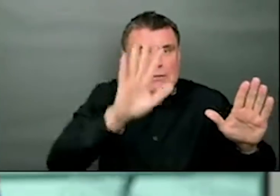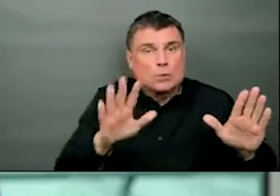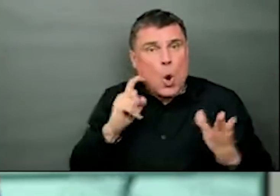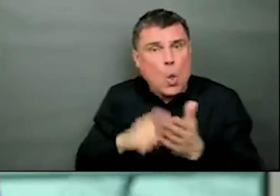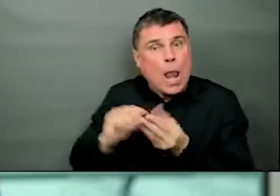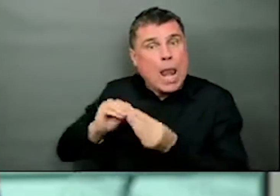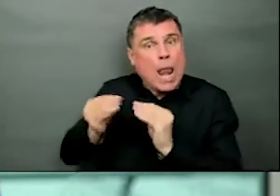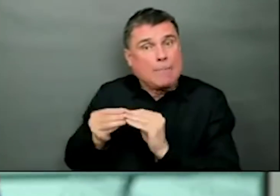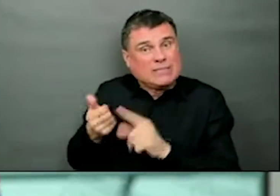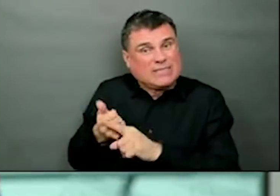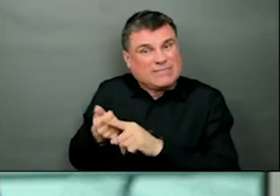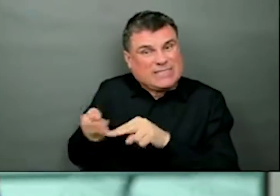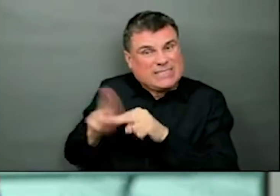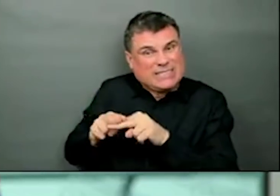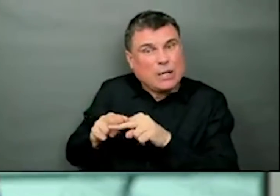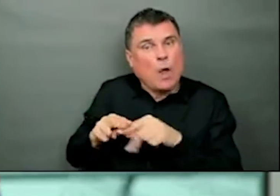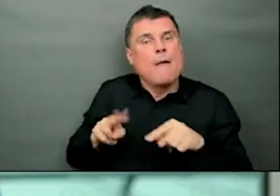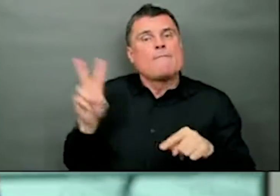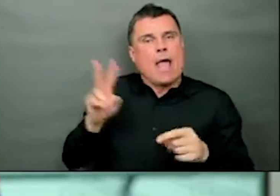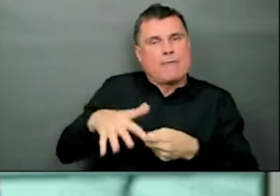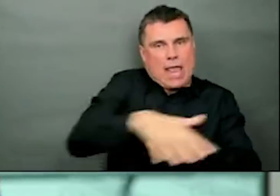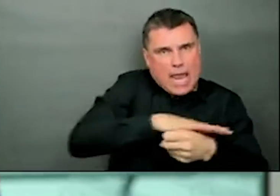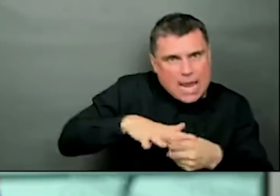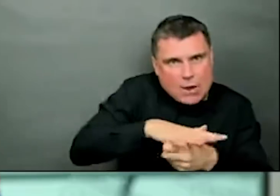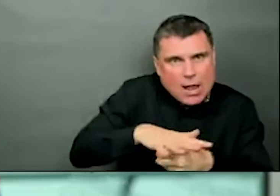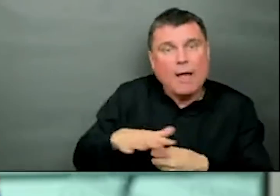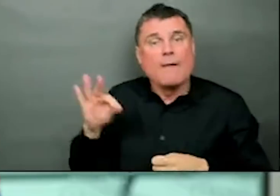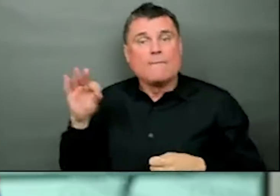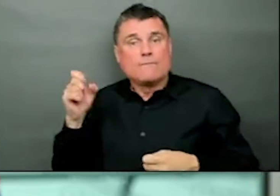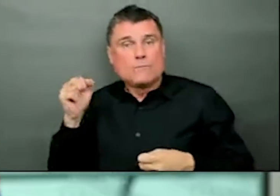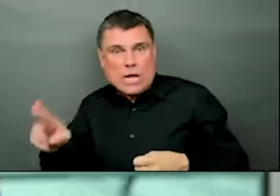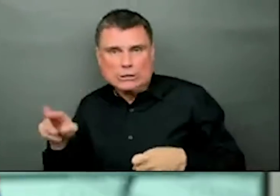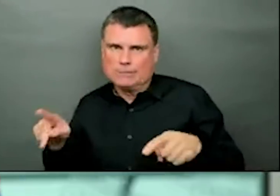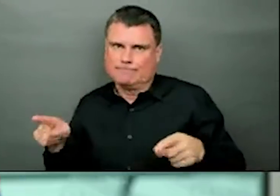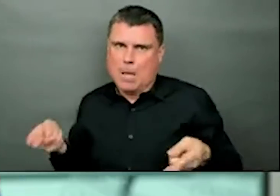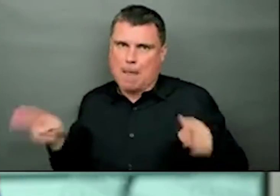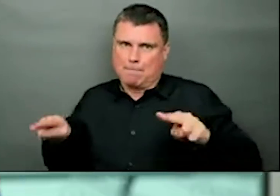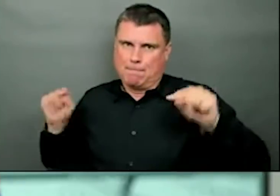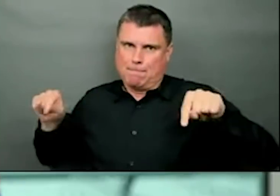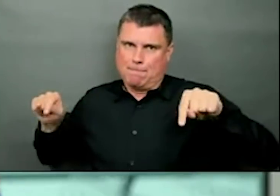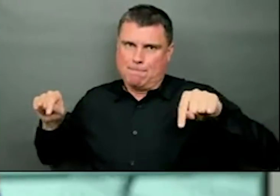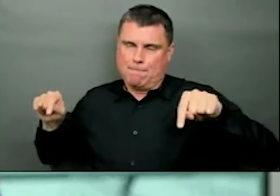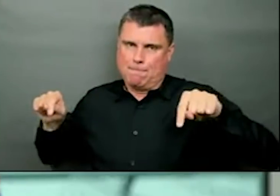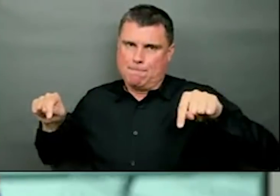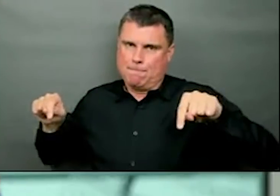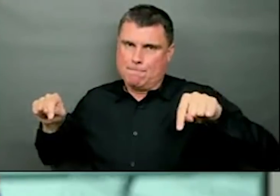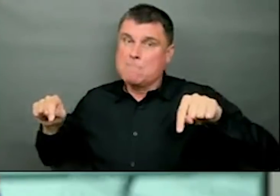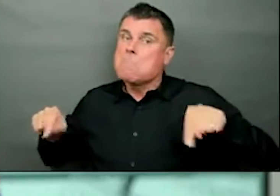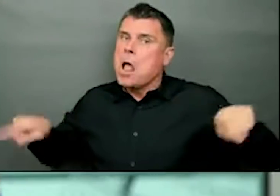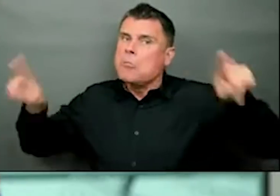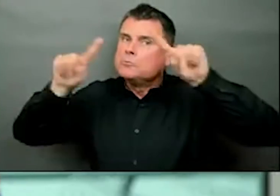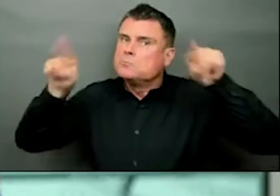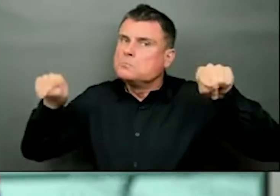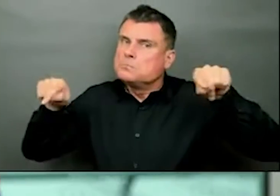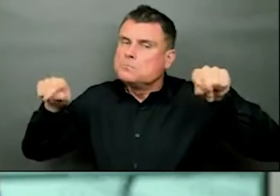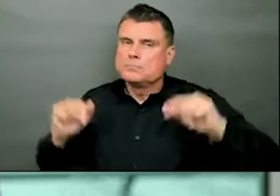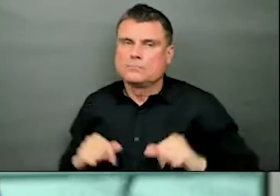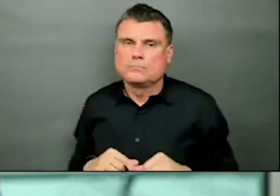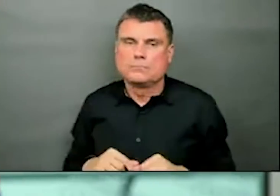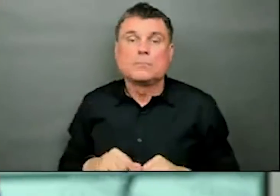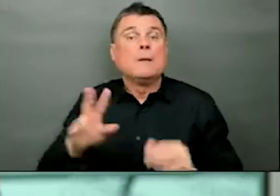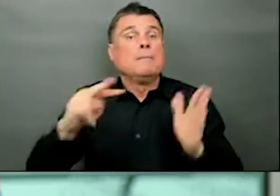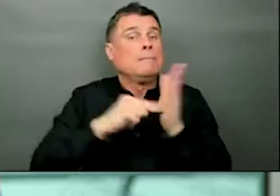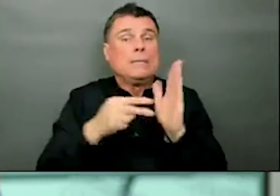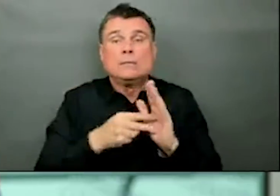in the Fraser Health and Vancouver Coastal Health region. So this tells us that every person on average who's